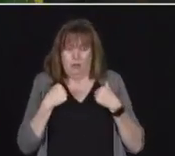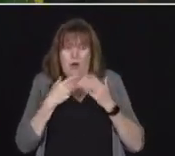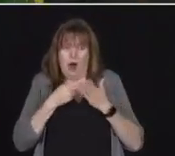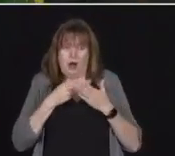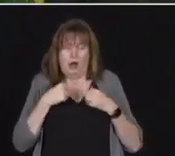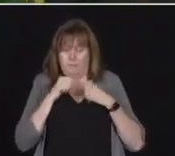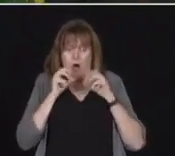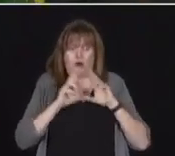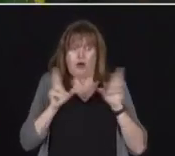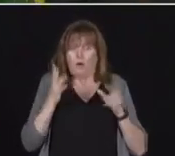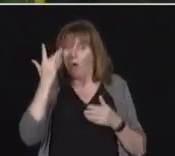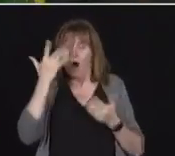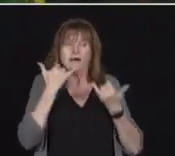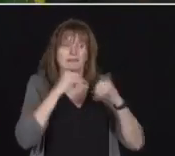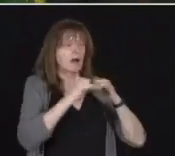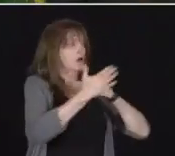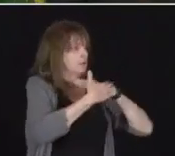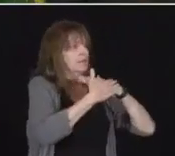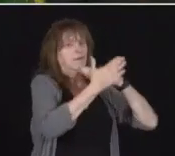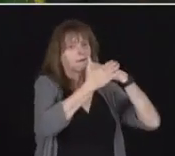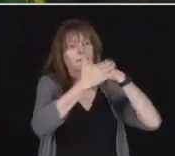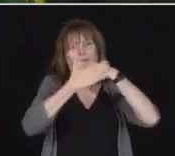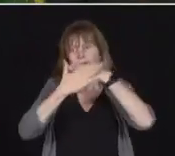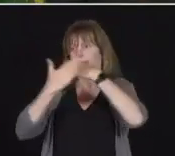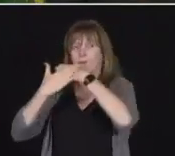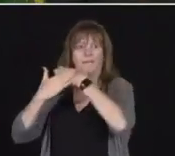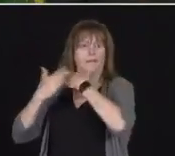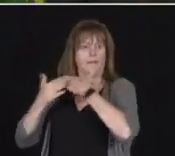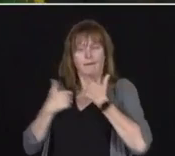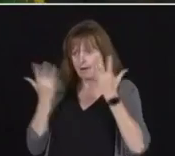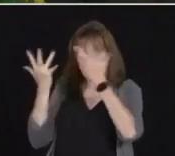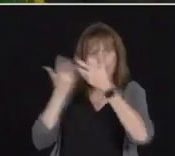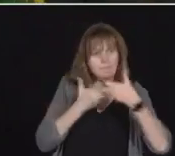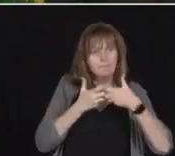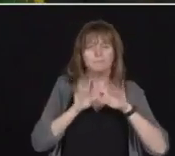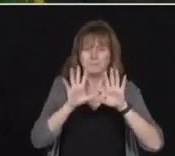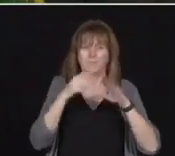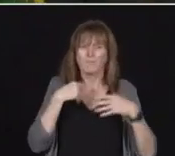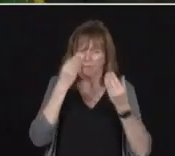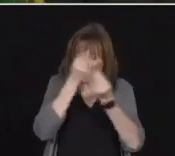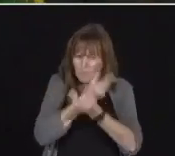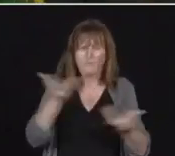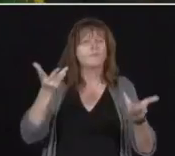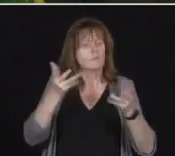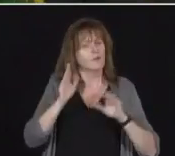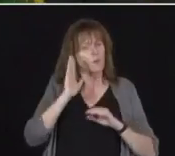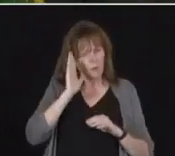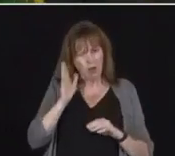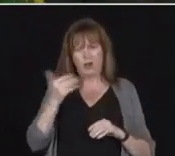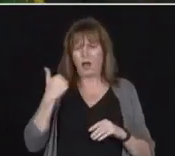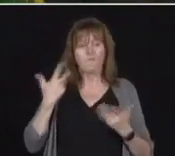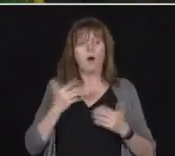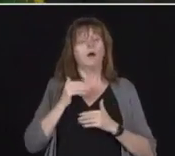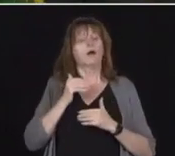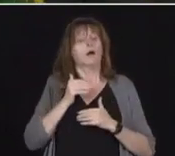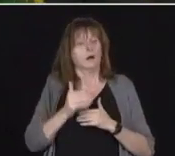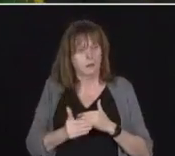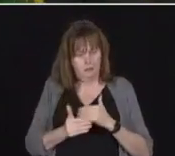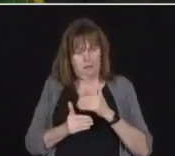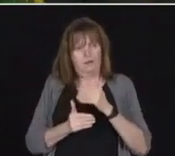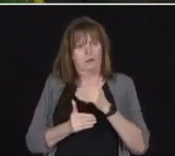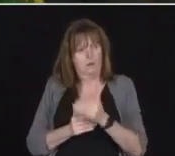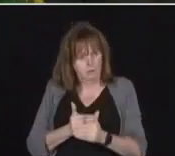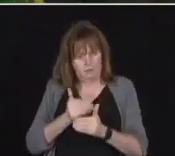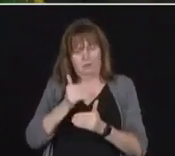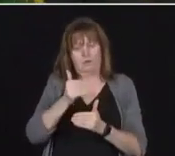once that consultation has landed. What I can assure parents is there will be a protocol that will ensure the safety of kids. And we're looking at, you know,